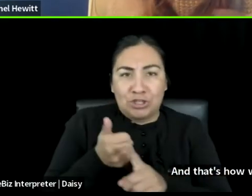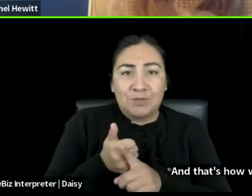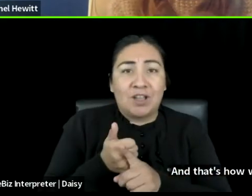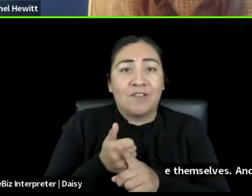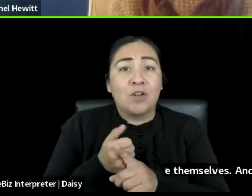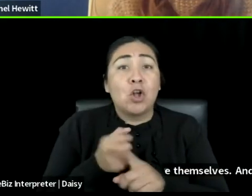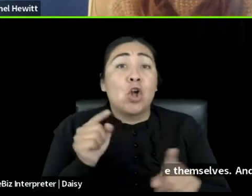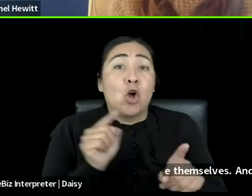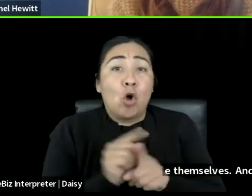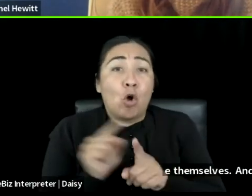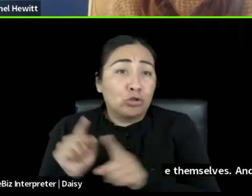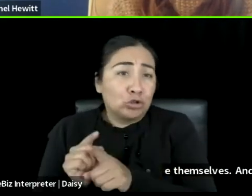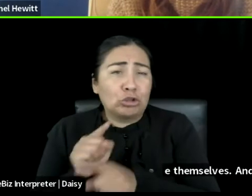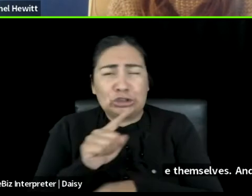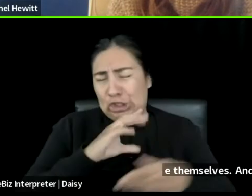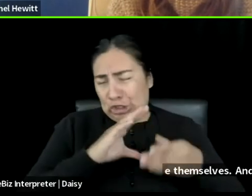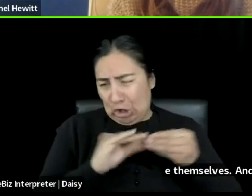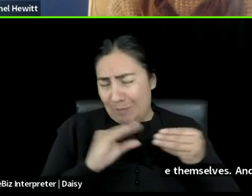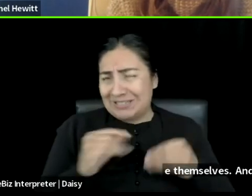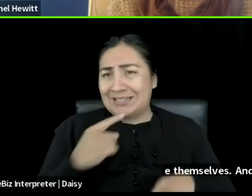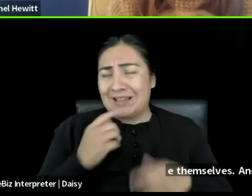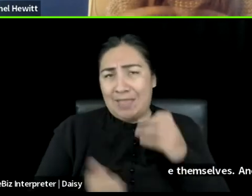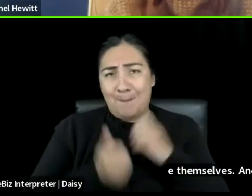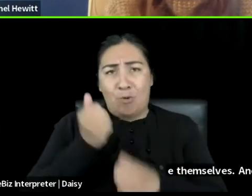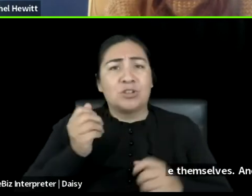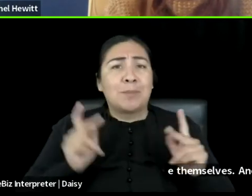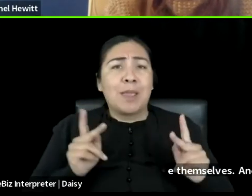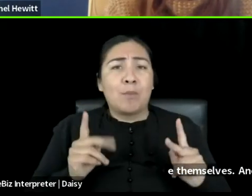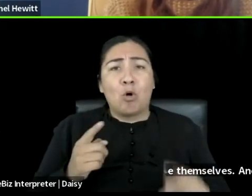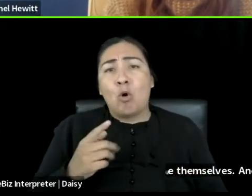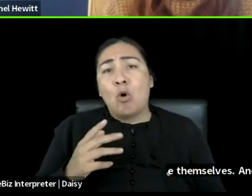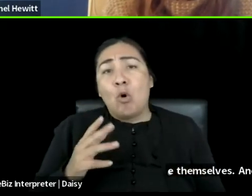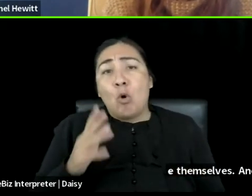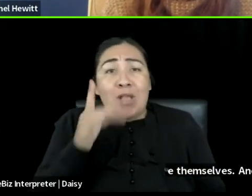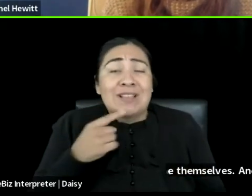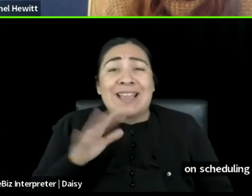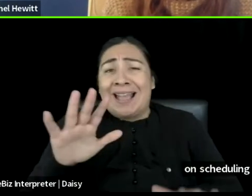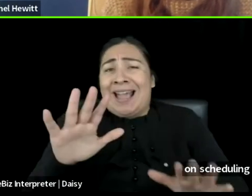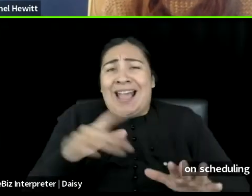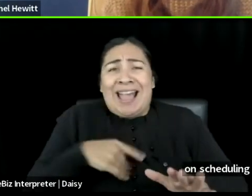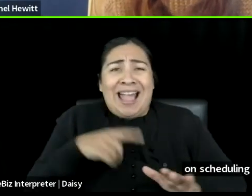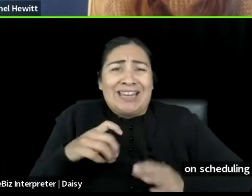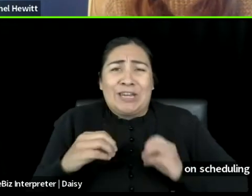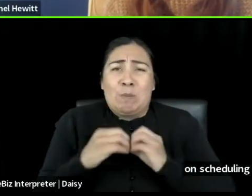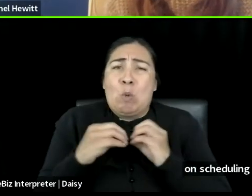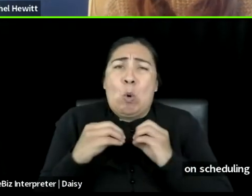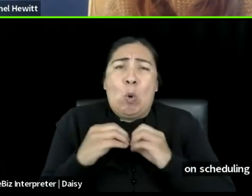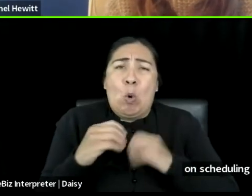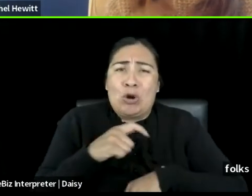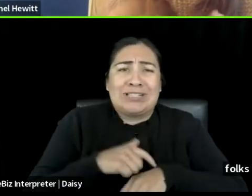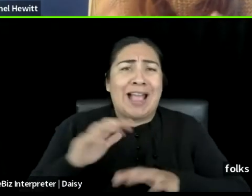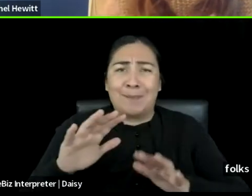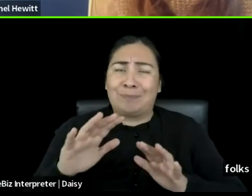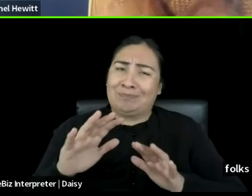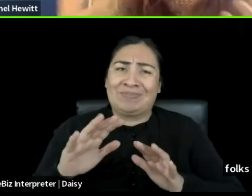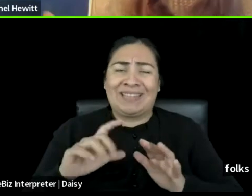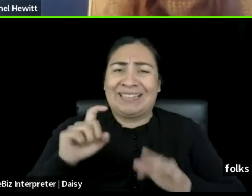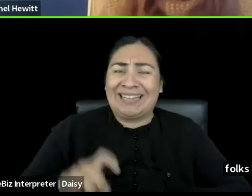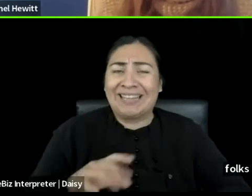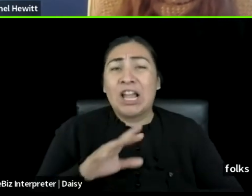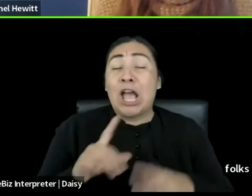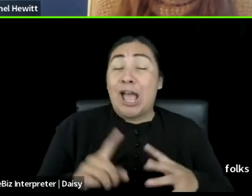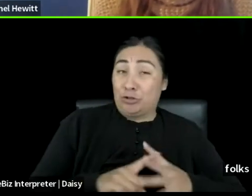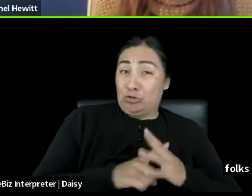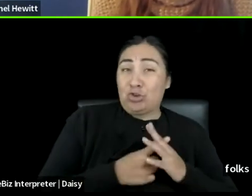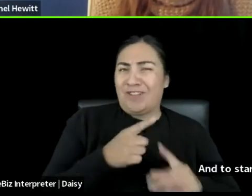session on scheduling, but she commented that the majority of folks will say, need time. I need more time. And to start off, she also